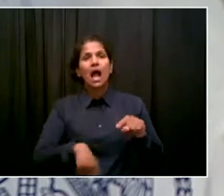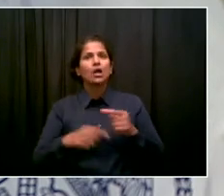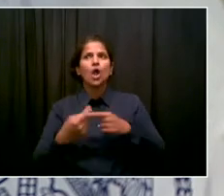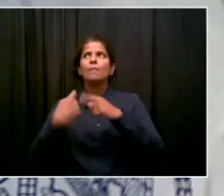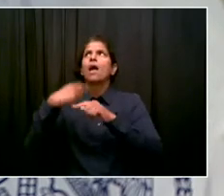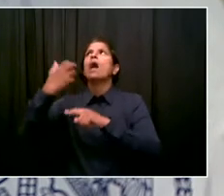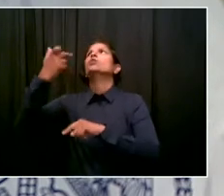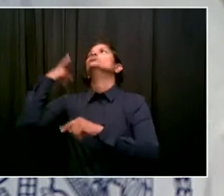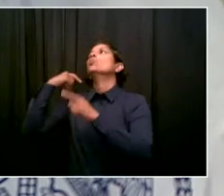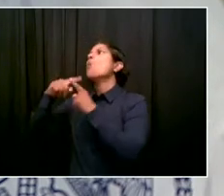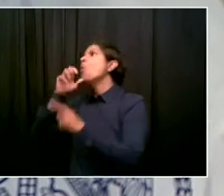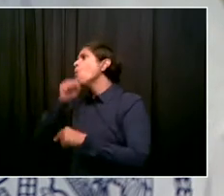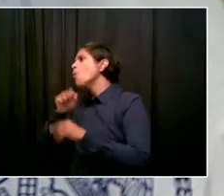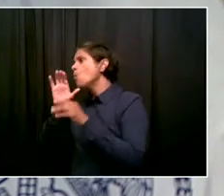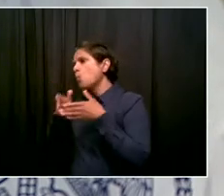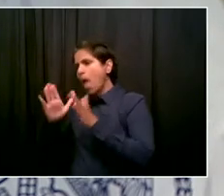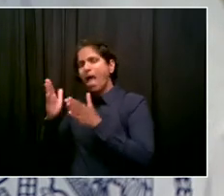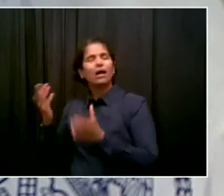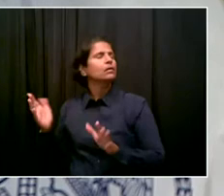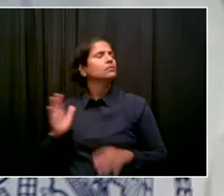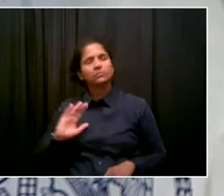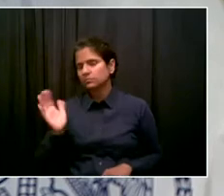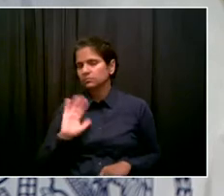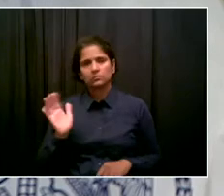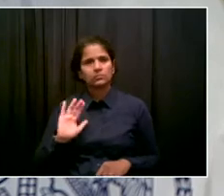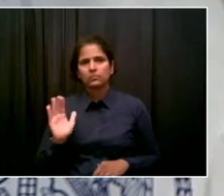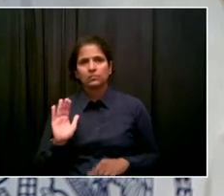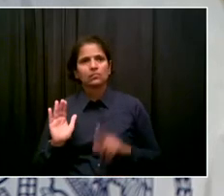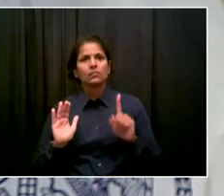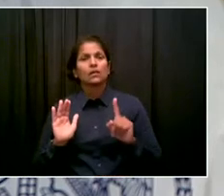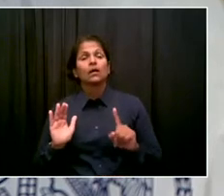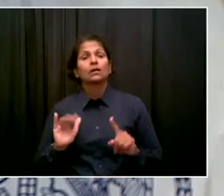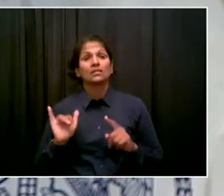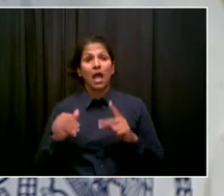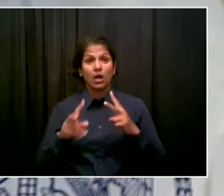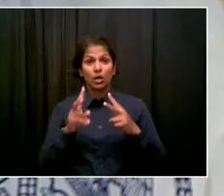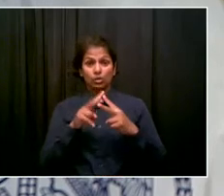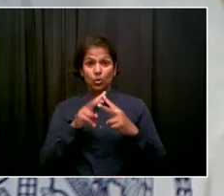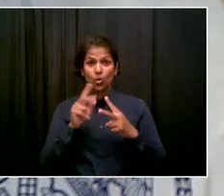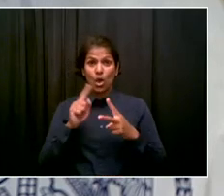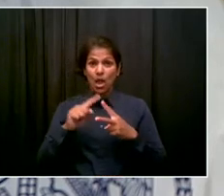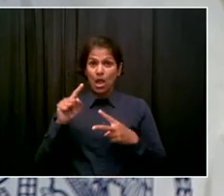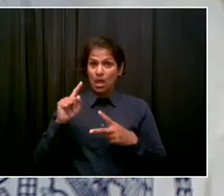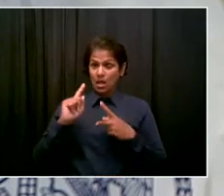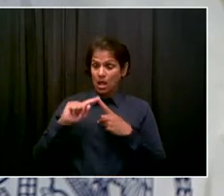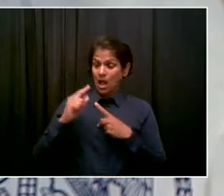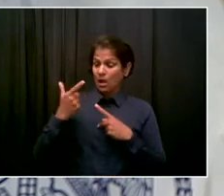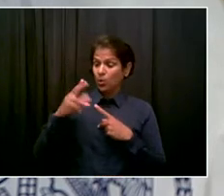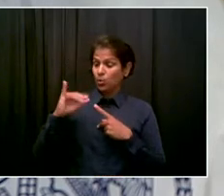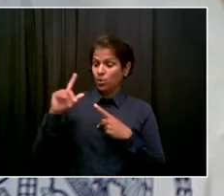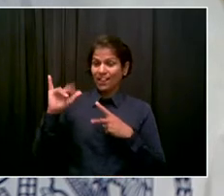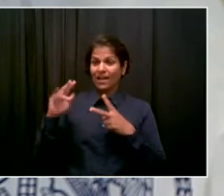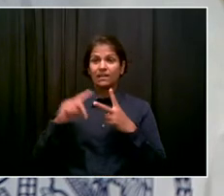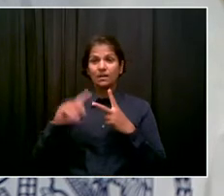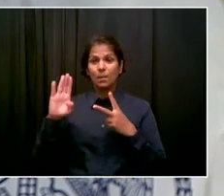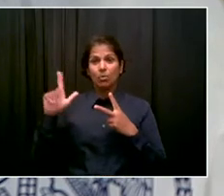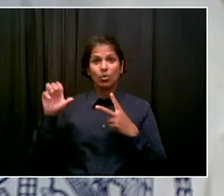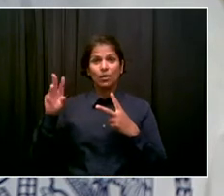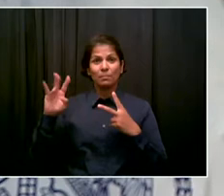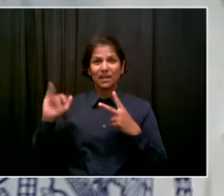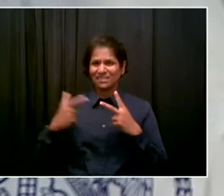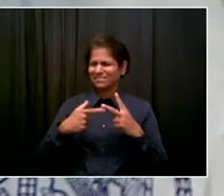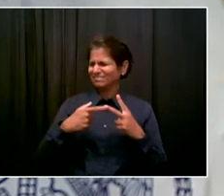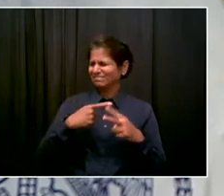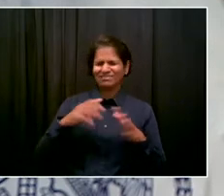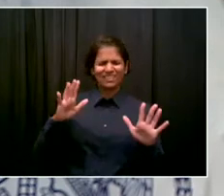But there was also the bad old days of Giuliani and Bloomberg when people's rights weren't respected, where there was a massive split between police and community. We